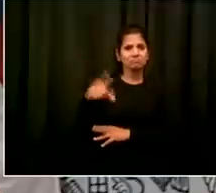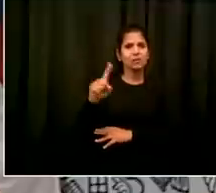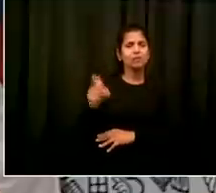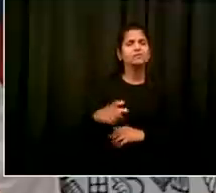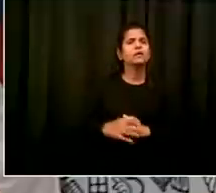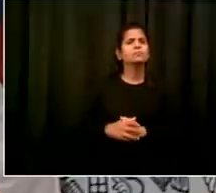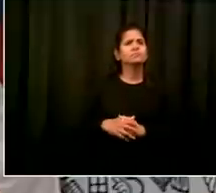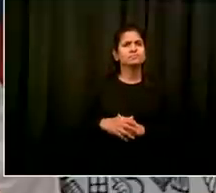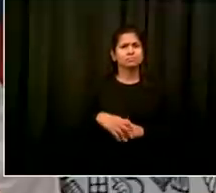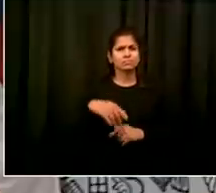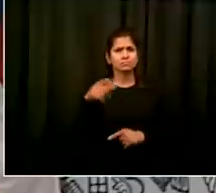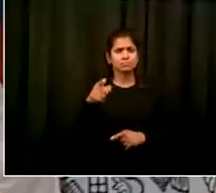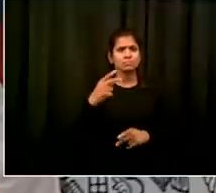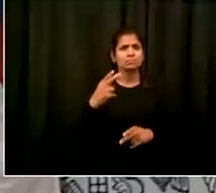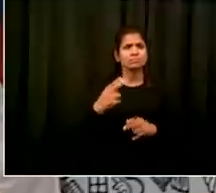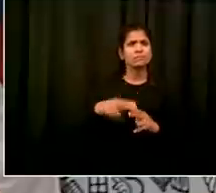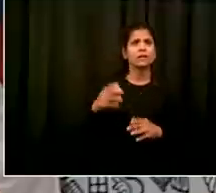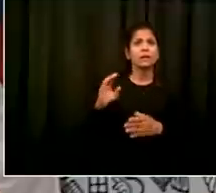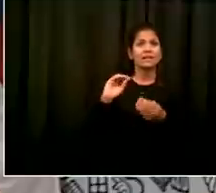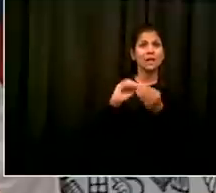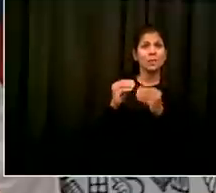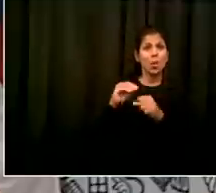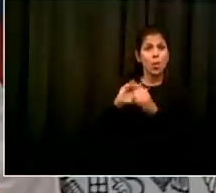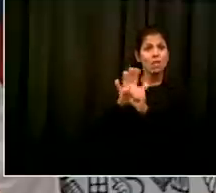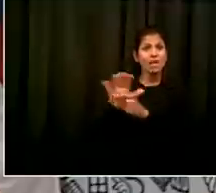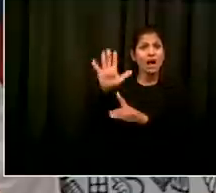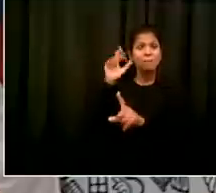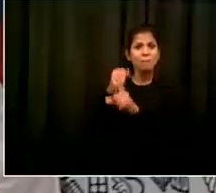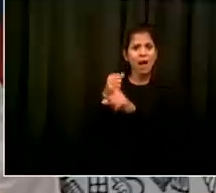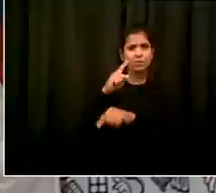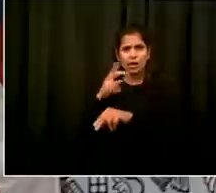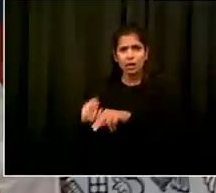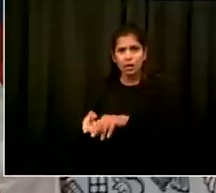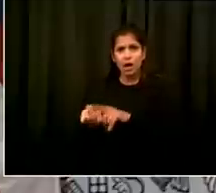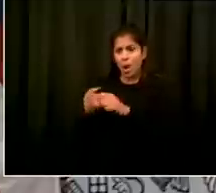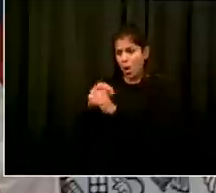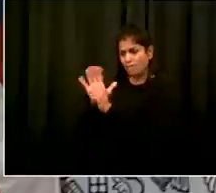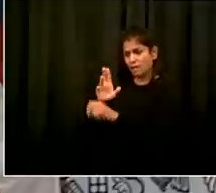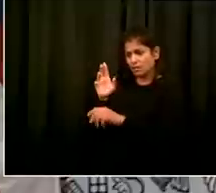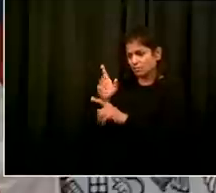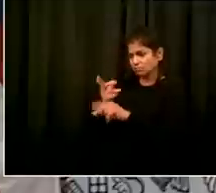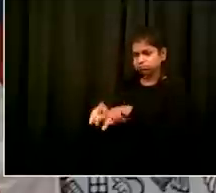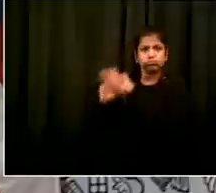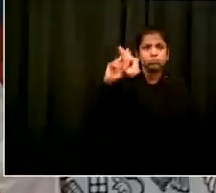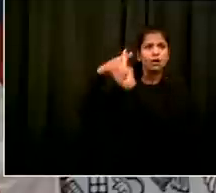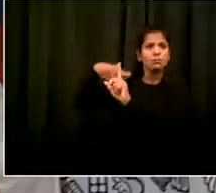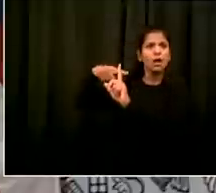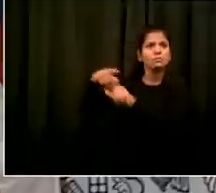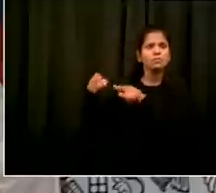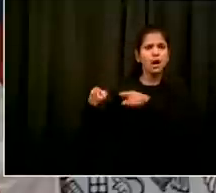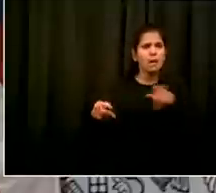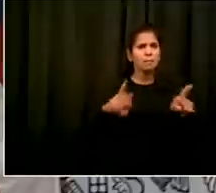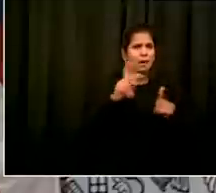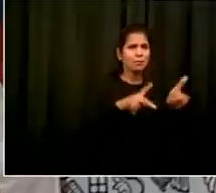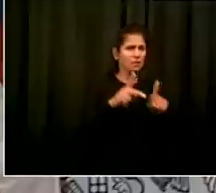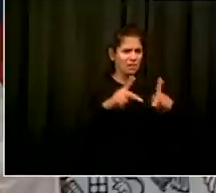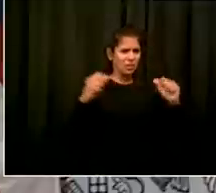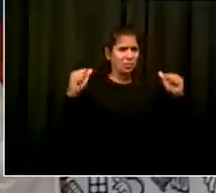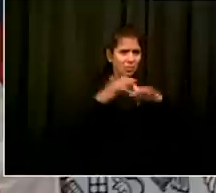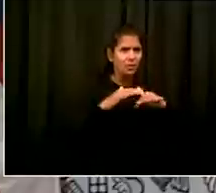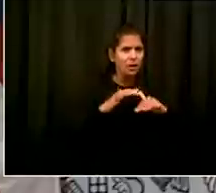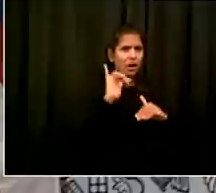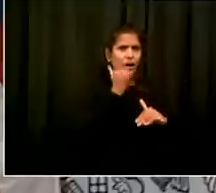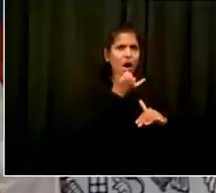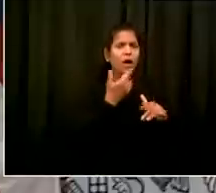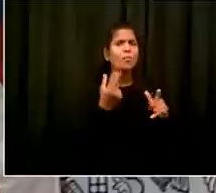events that you're concerned about so are there um numbers of new cases or percentage rates in those neighborhoods that are making you